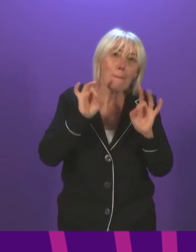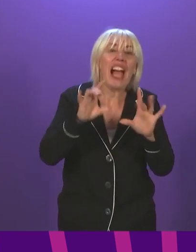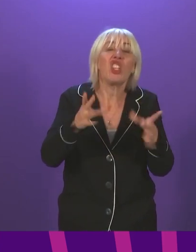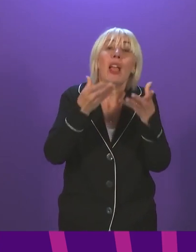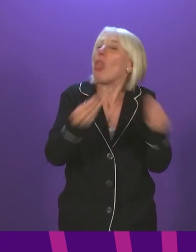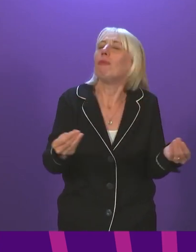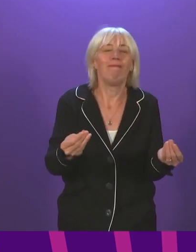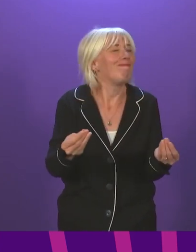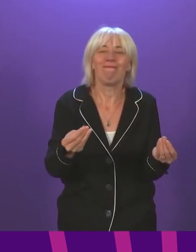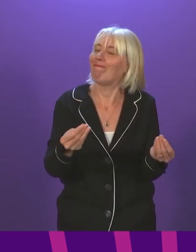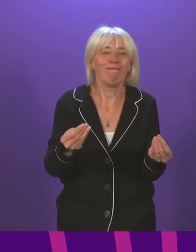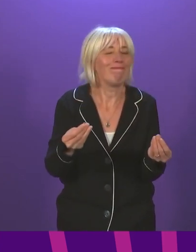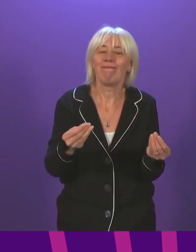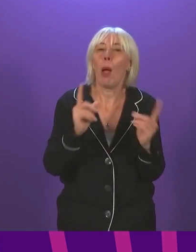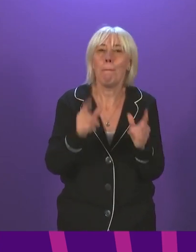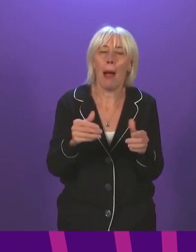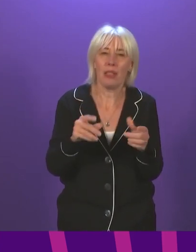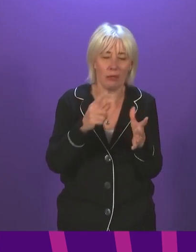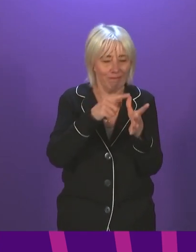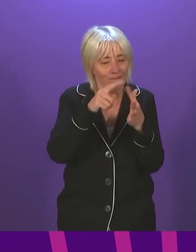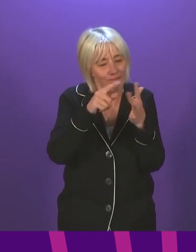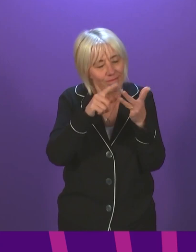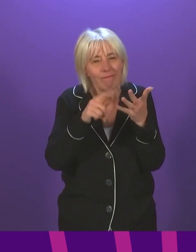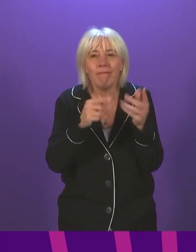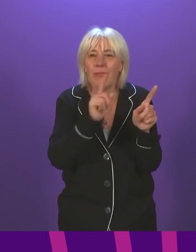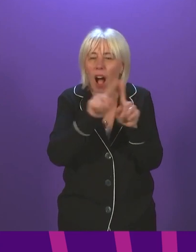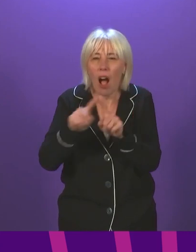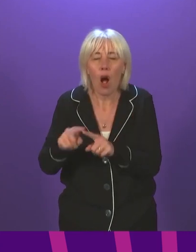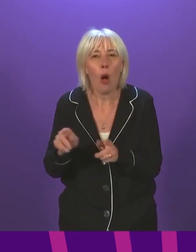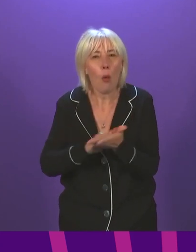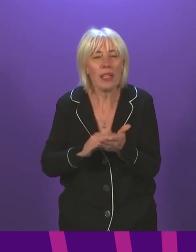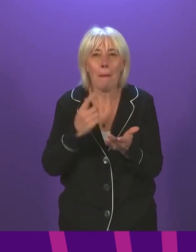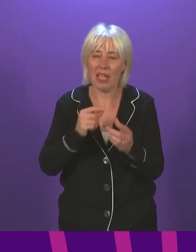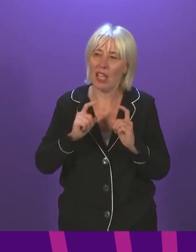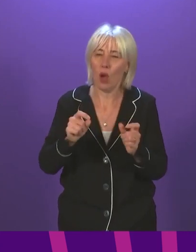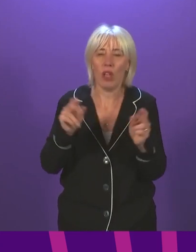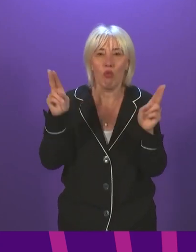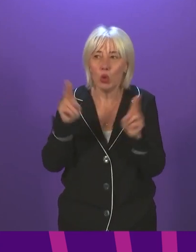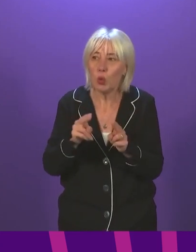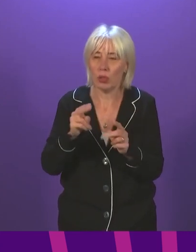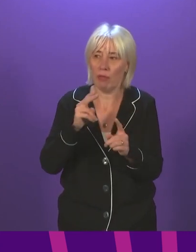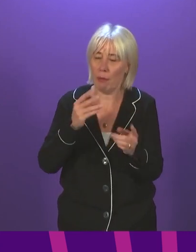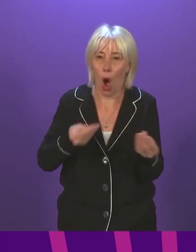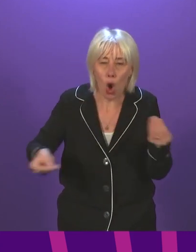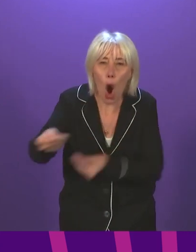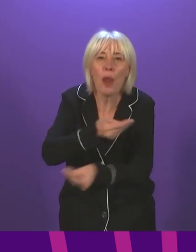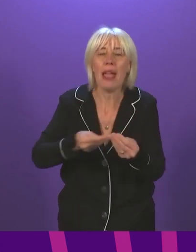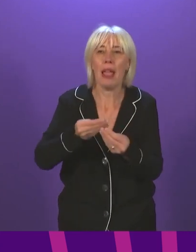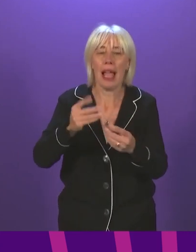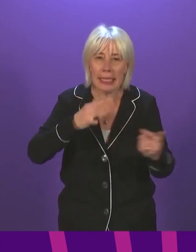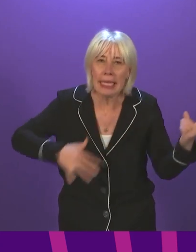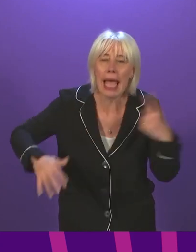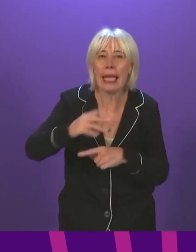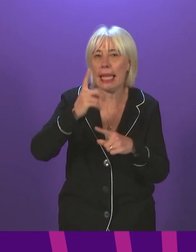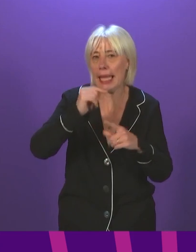believe that as part of a package of measures, it can help reduce transmission while keeping our economy and our society open, which is of course what